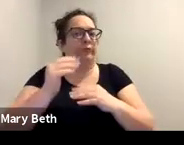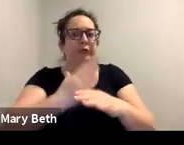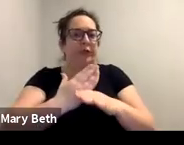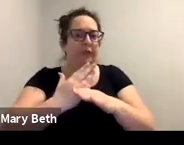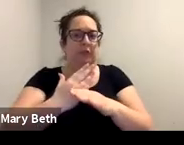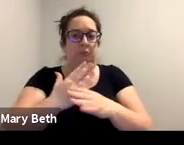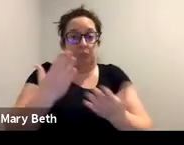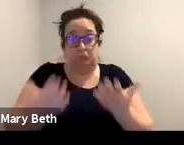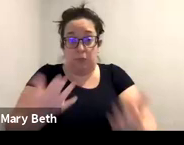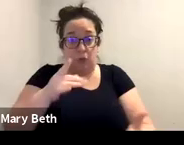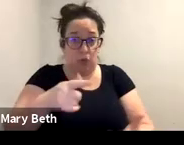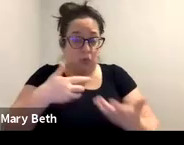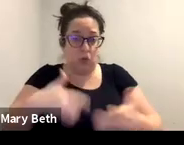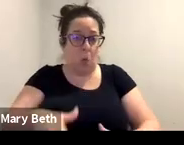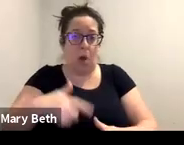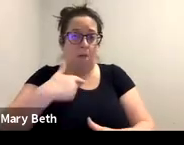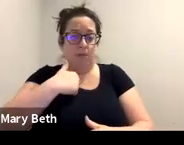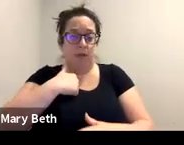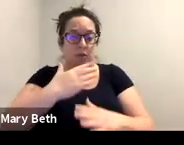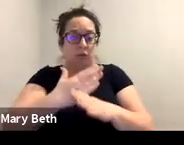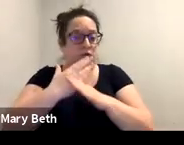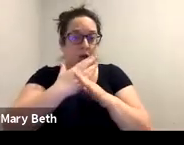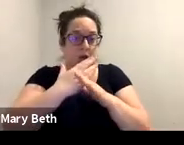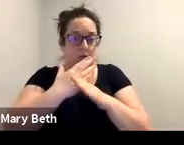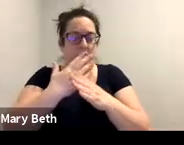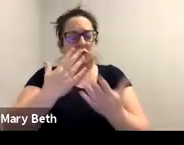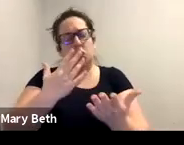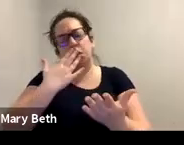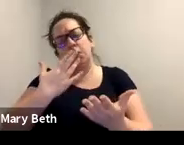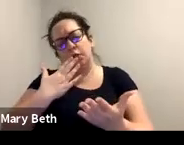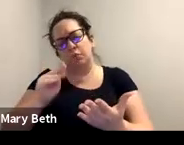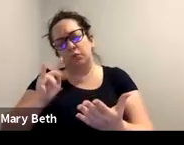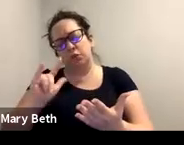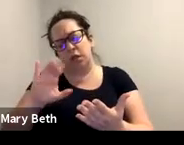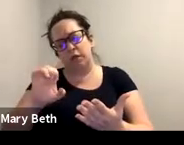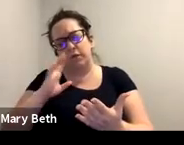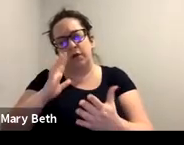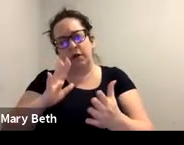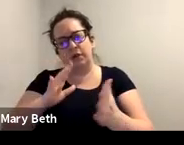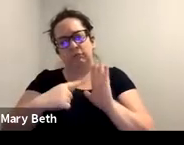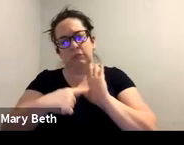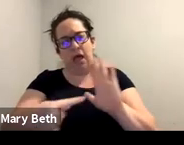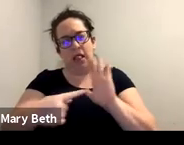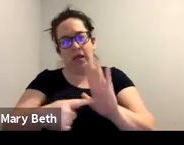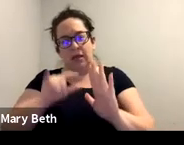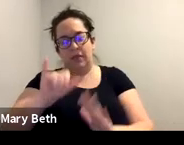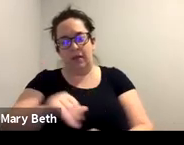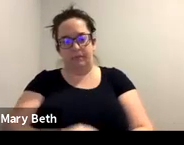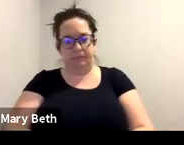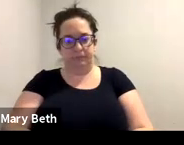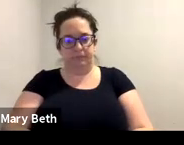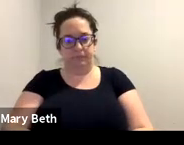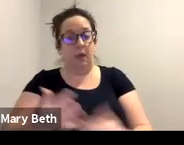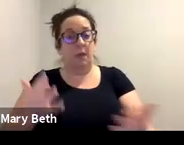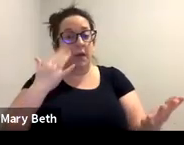But, um, thank you, Michelle also for sort of highlighting that. Um, so since we are talking about,